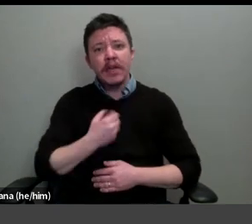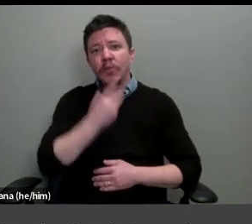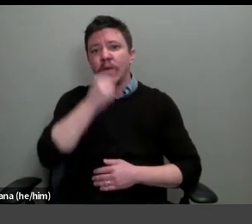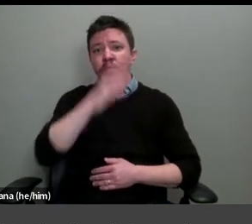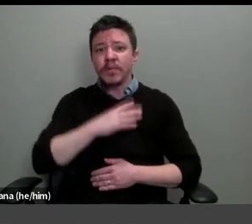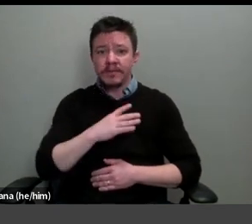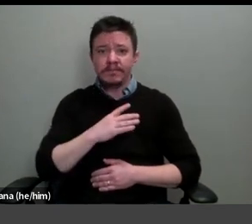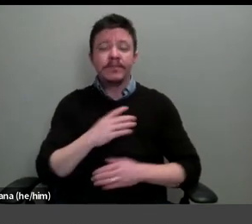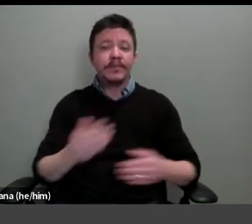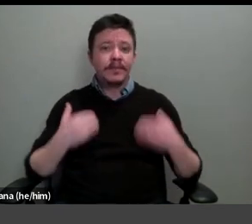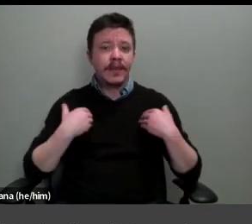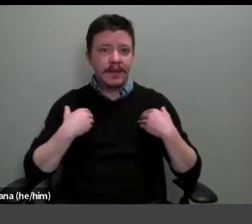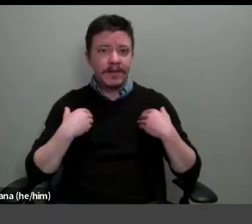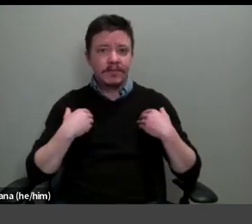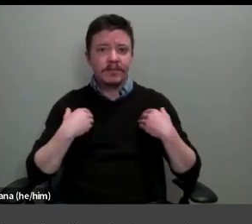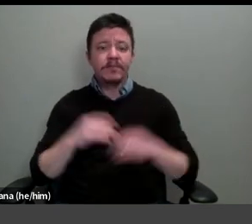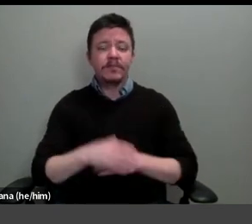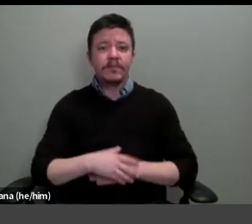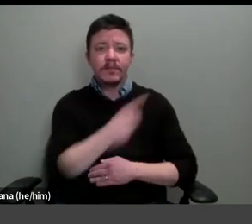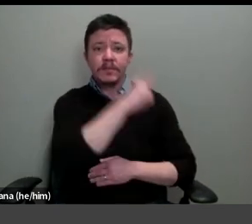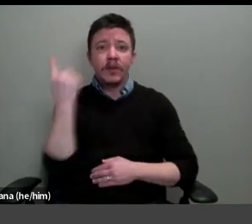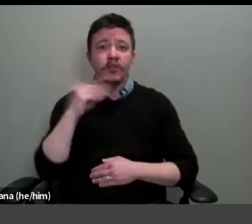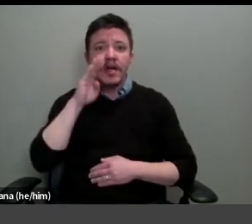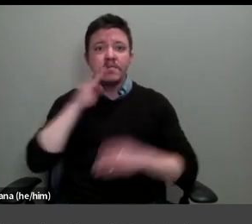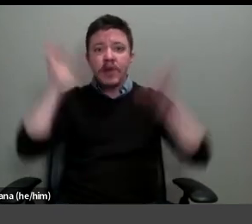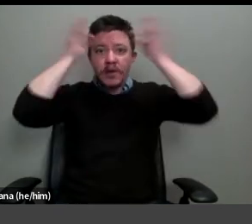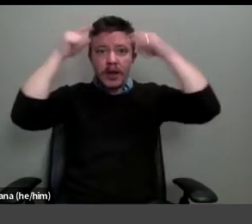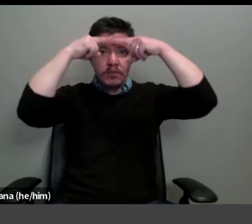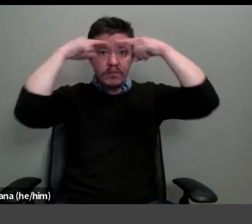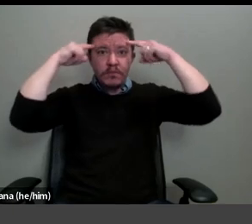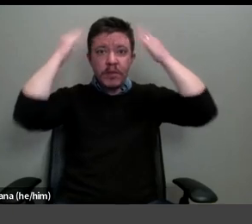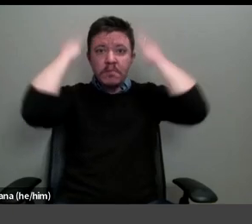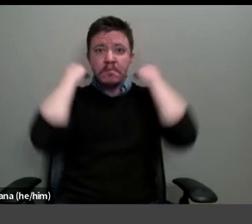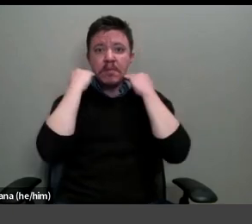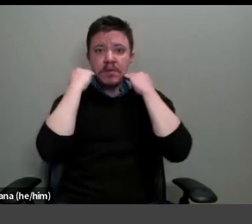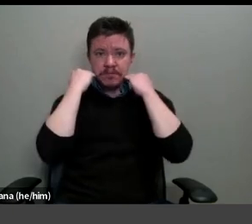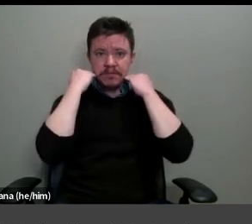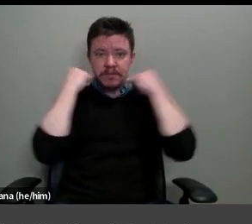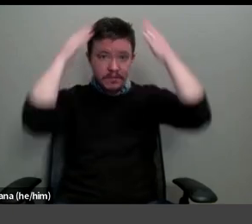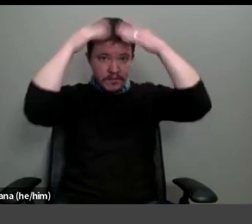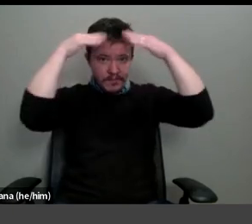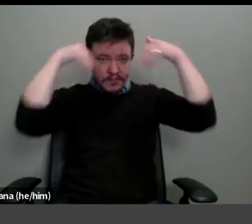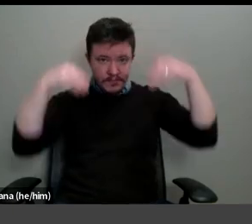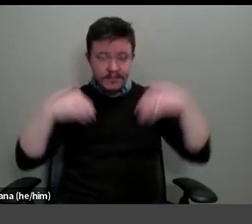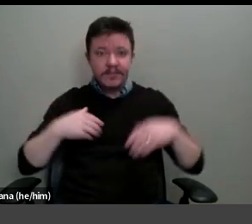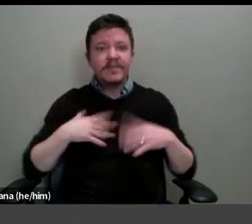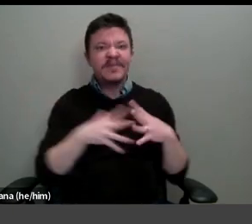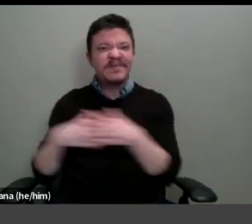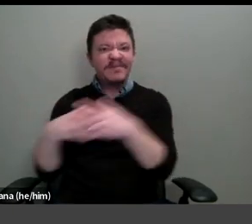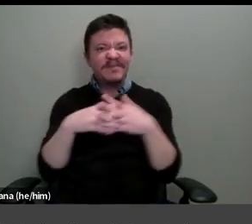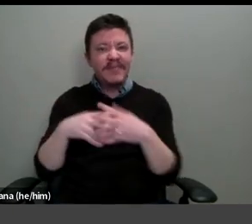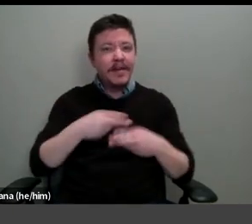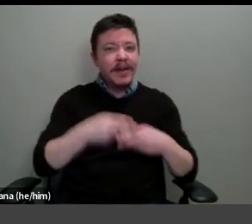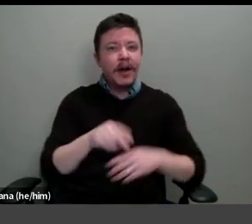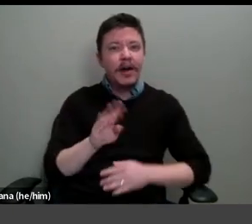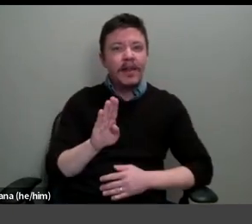and I have straight brown hair cut in a bob. And I have what I think in America you call bangs, which we call here a fringe.